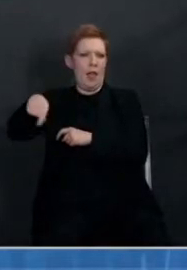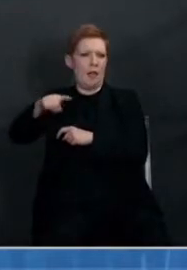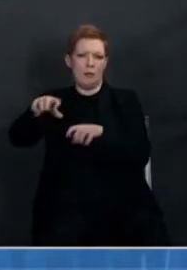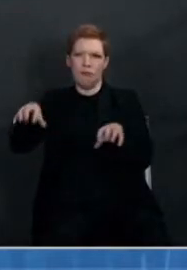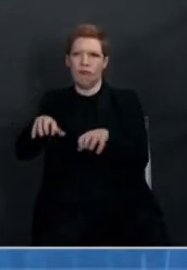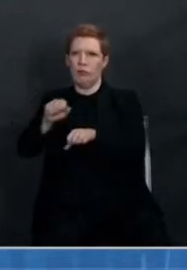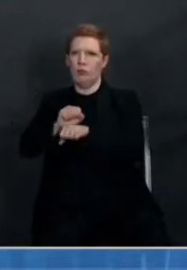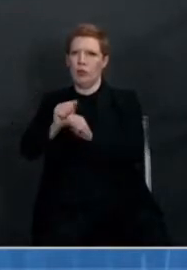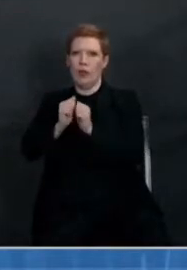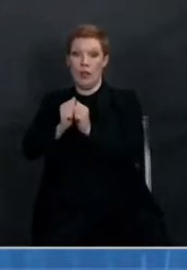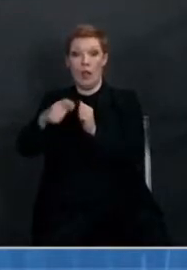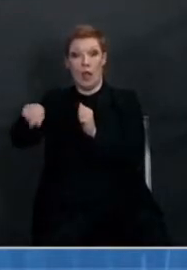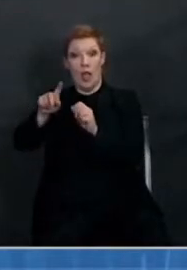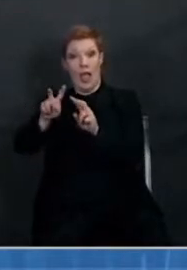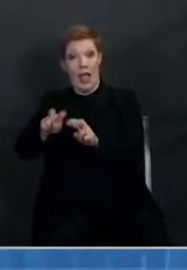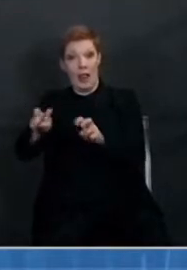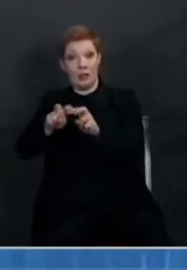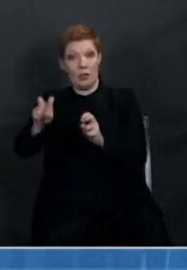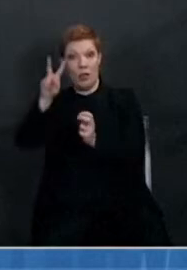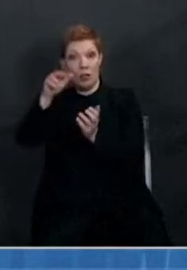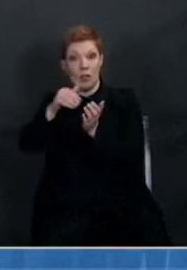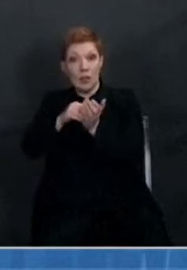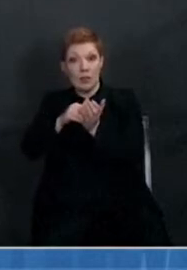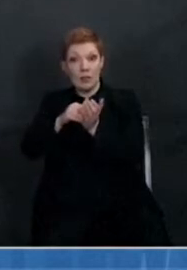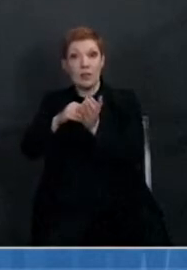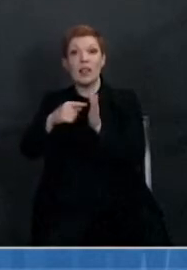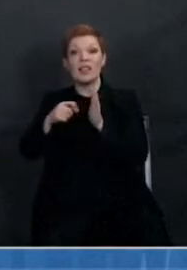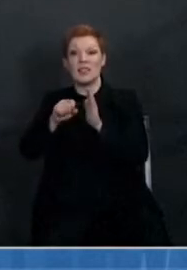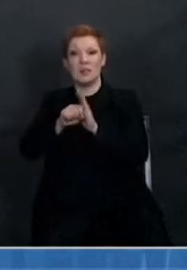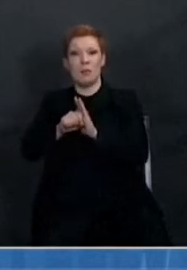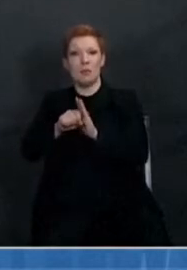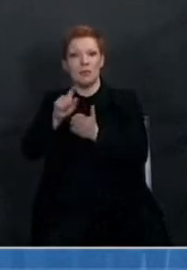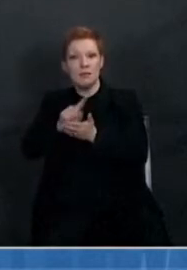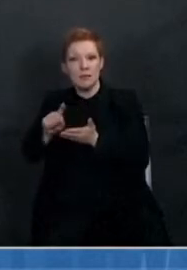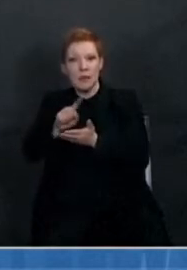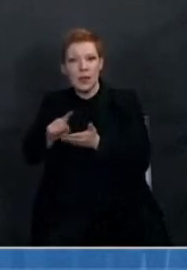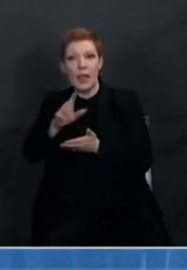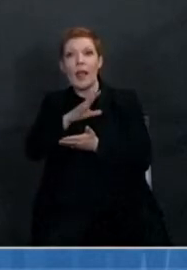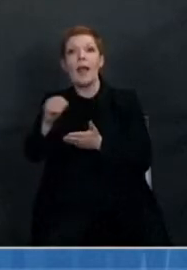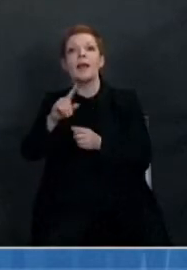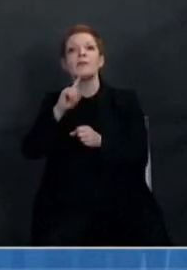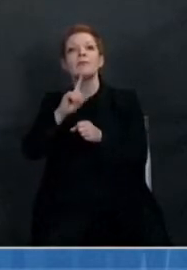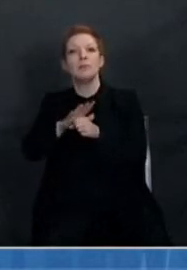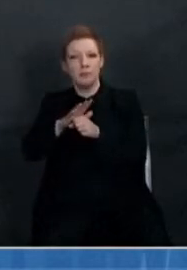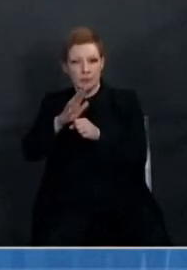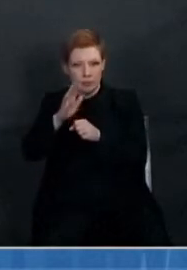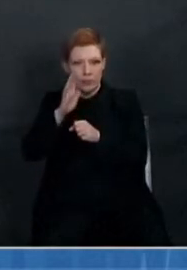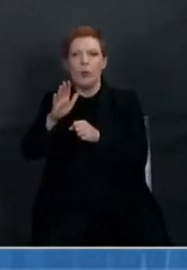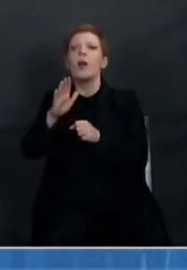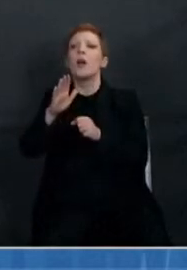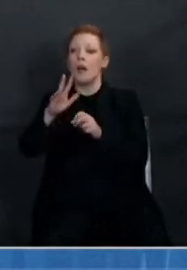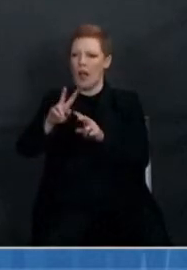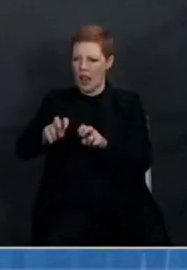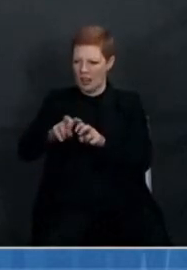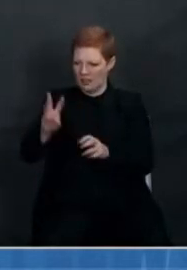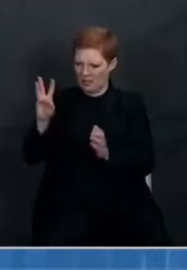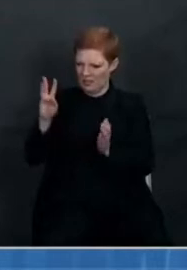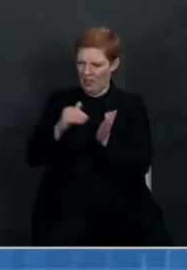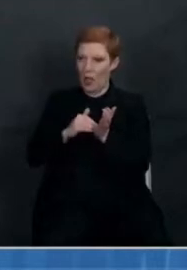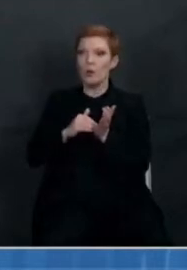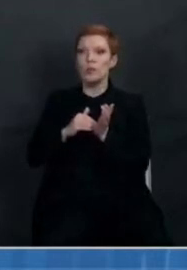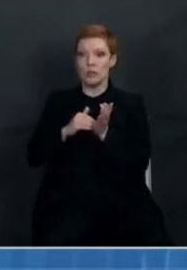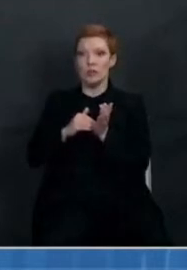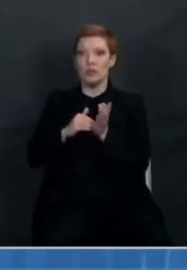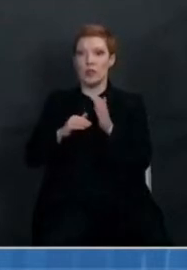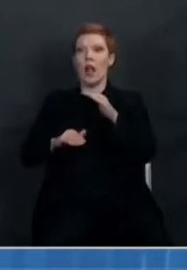They are currently analyzing 3,000 samples per week and have committed to analyzing 6,000 samples per week by mid-February.